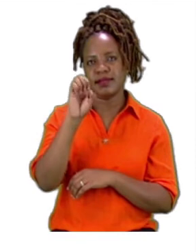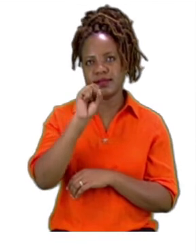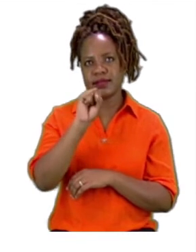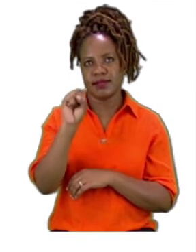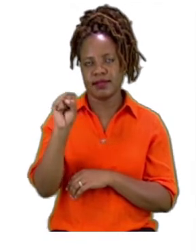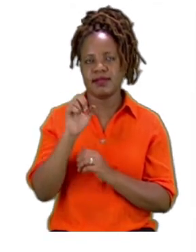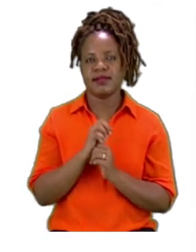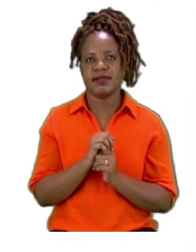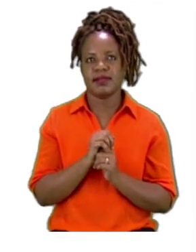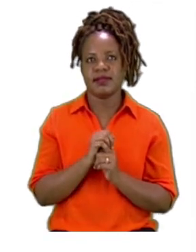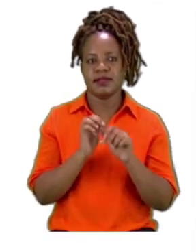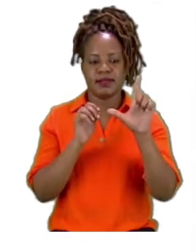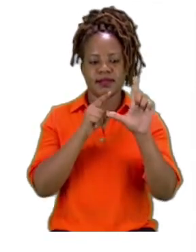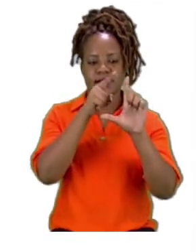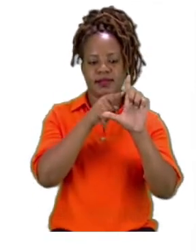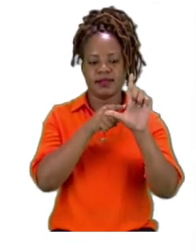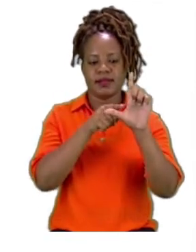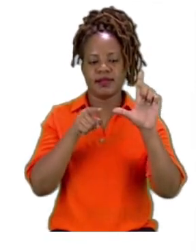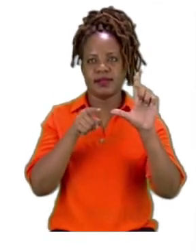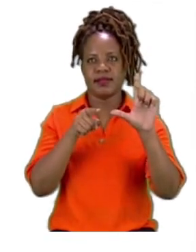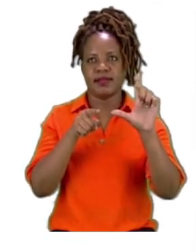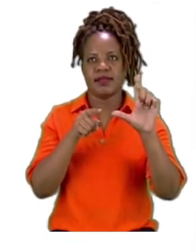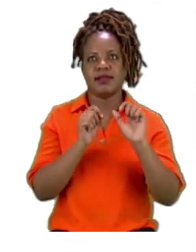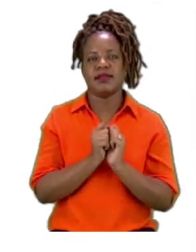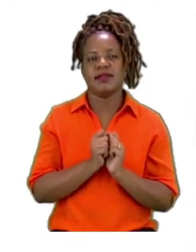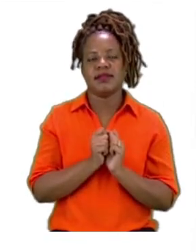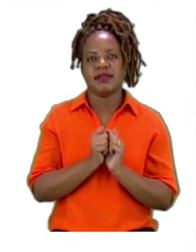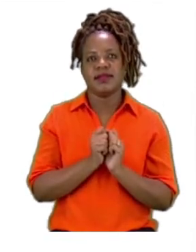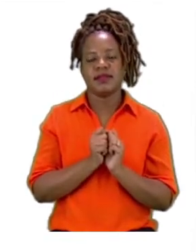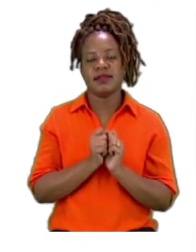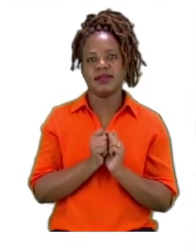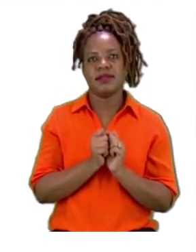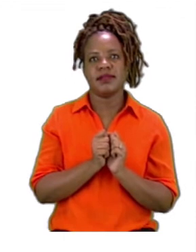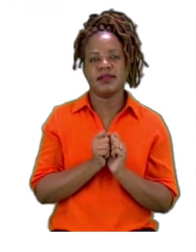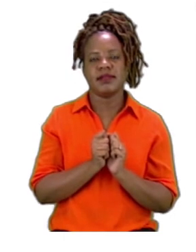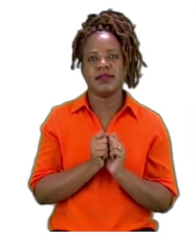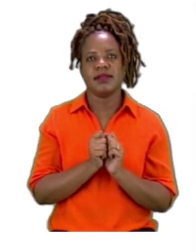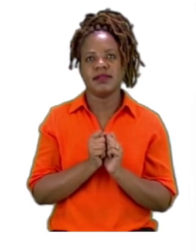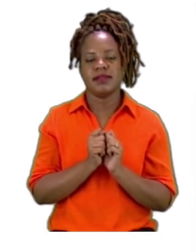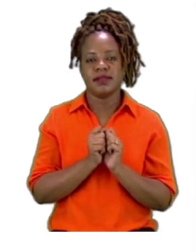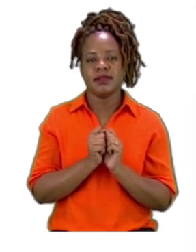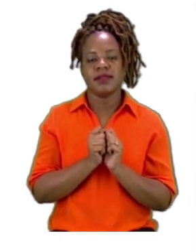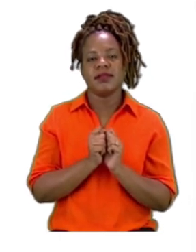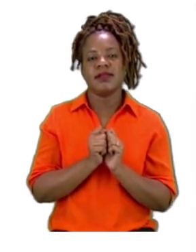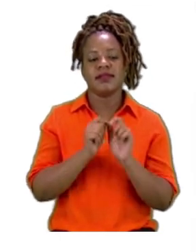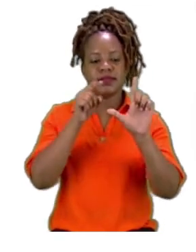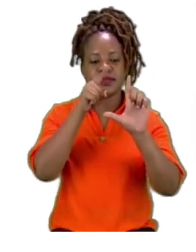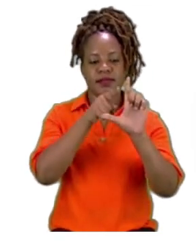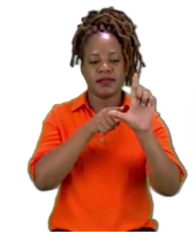Now we are told that a right angle is equal to a corner of a square.